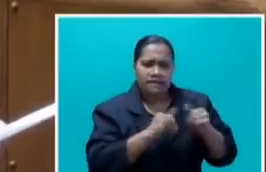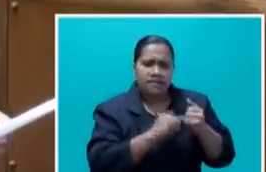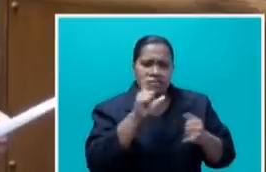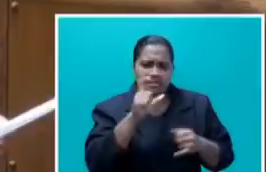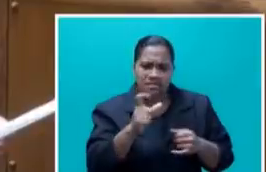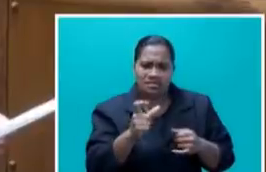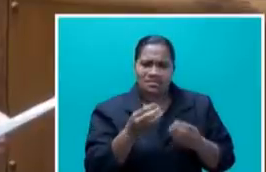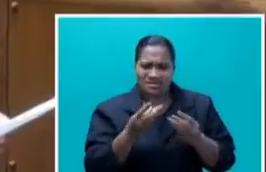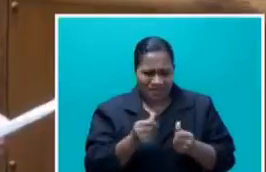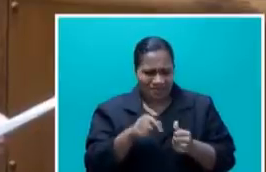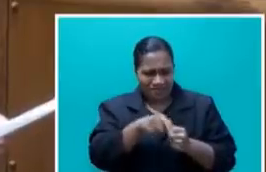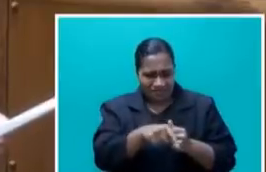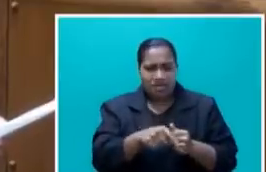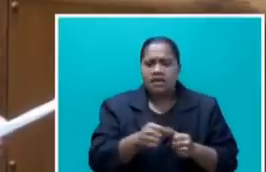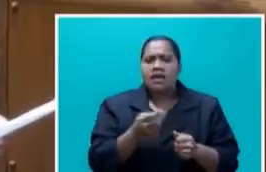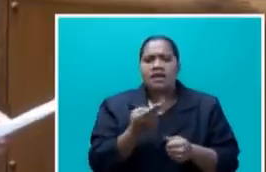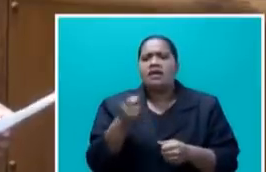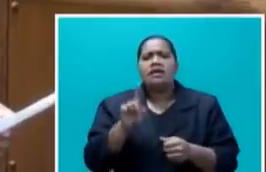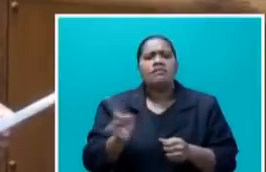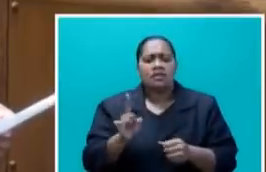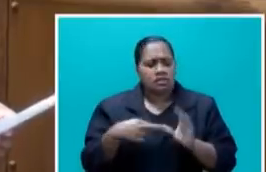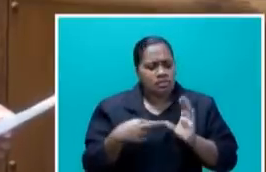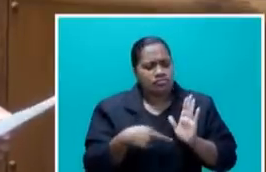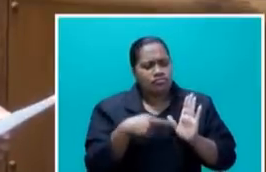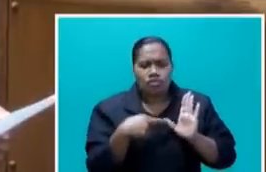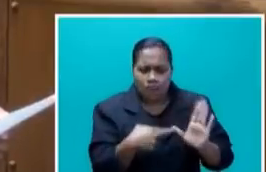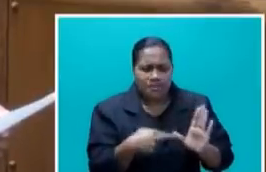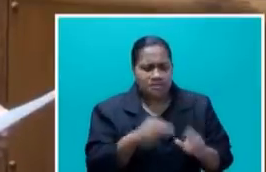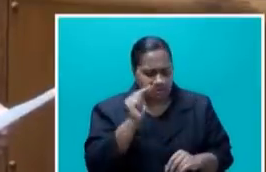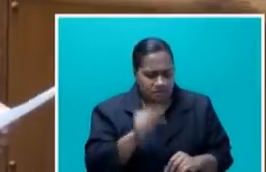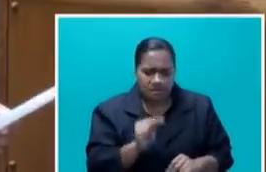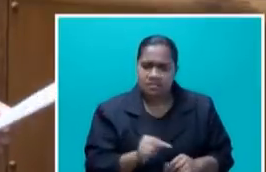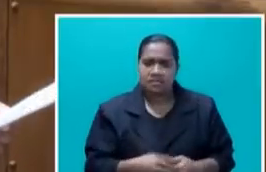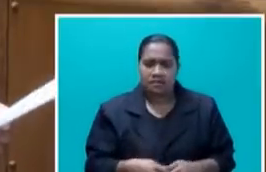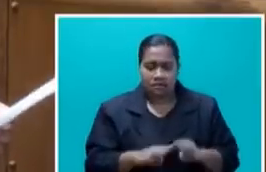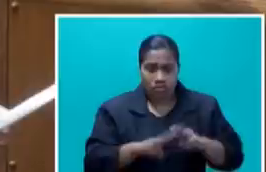in meals. Also, not forgetting the fact that sugar intakes is the major